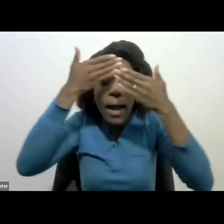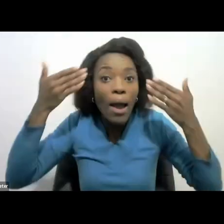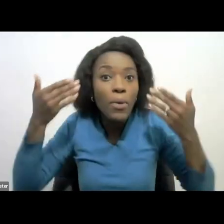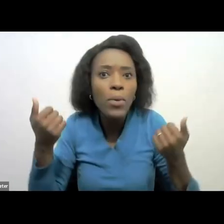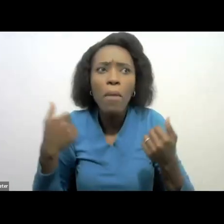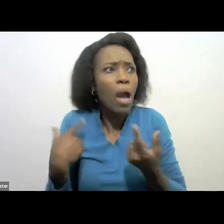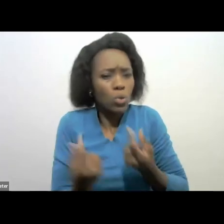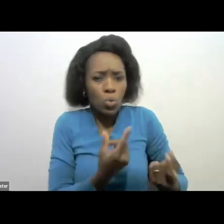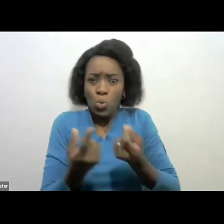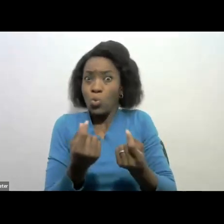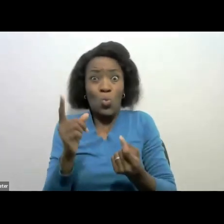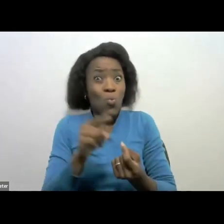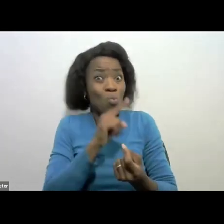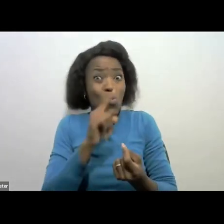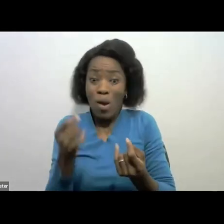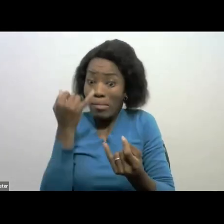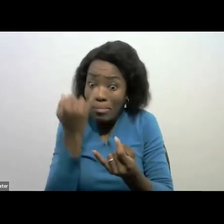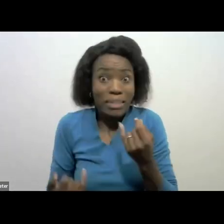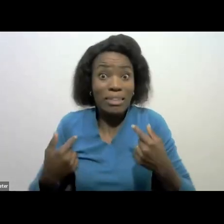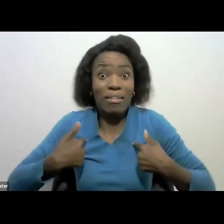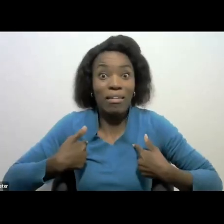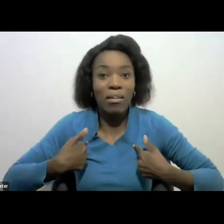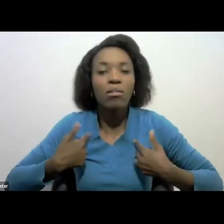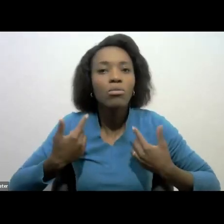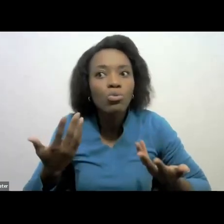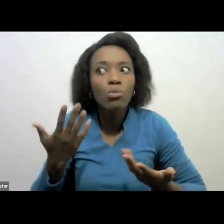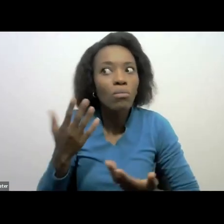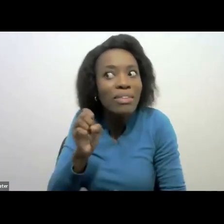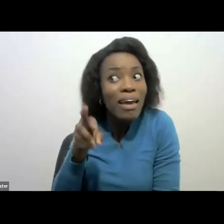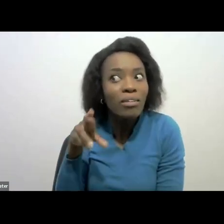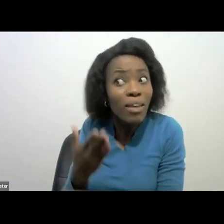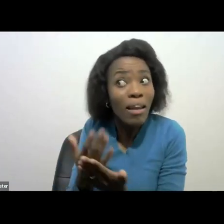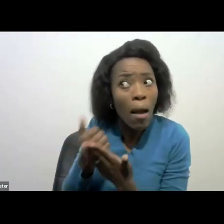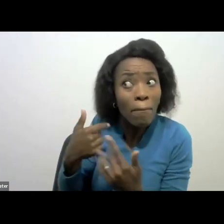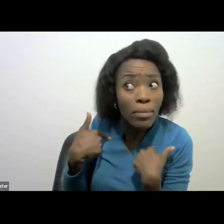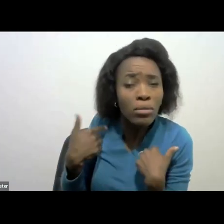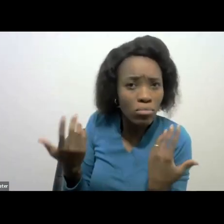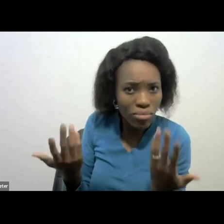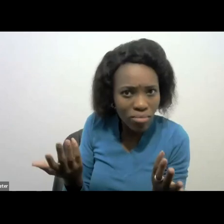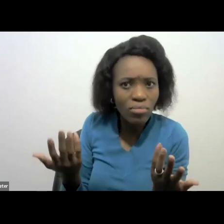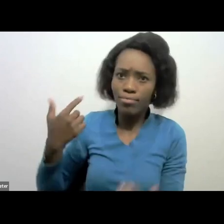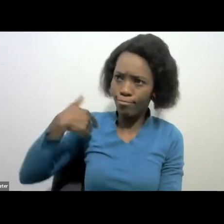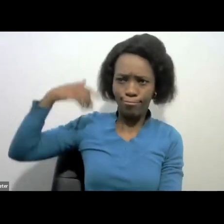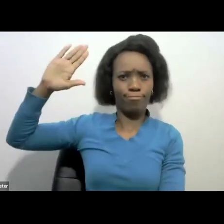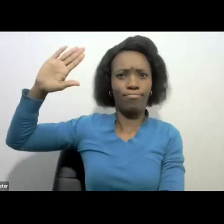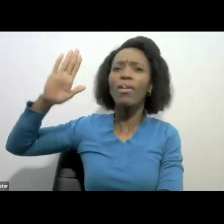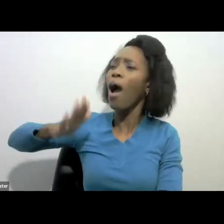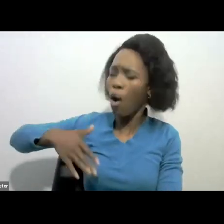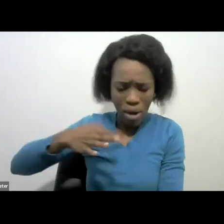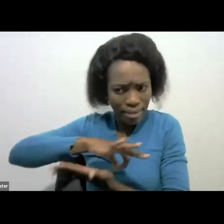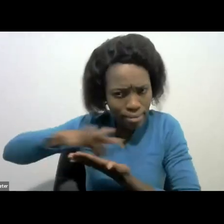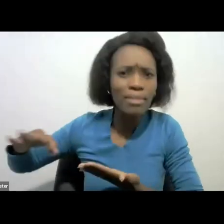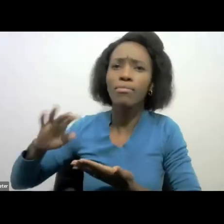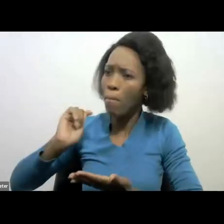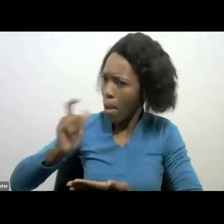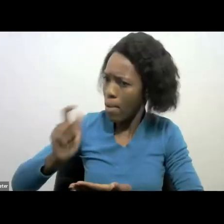not the right way. Now, please, how far can you help me? I'm coming, I want to come clean. And this is what